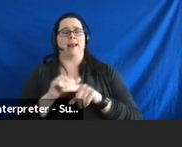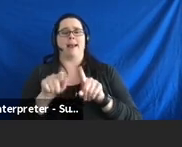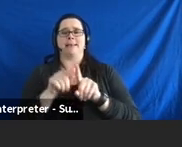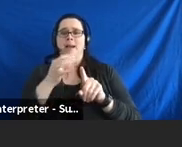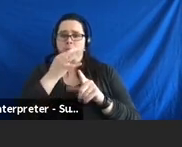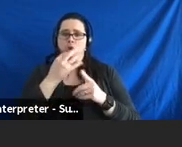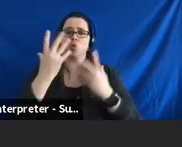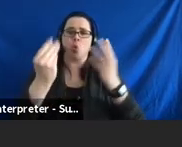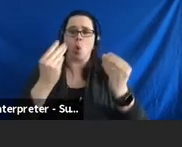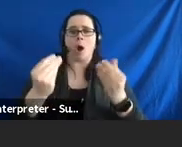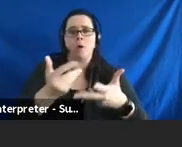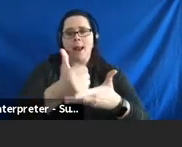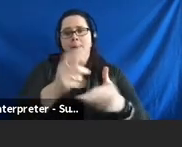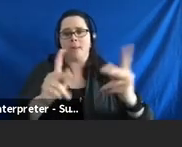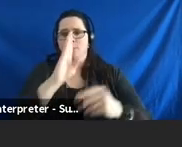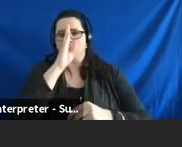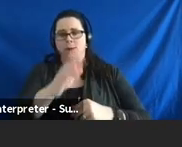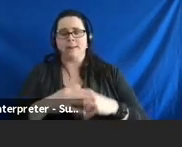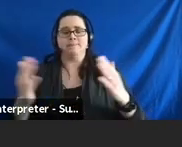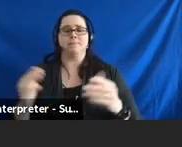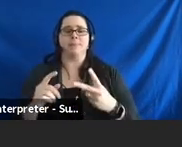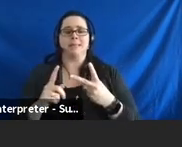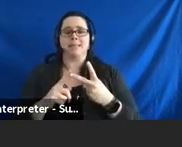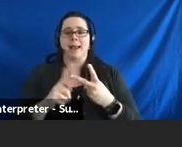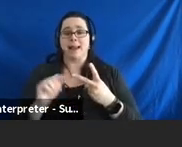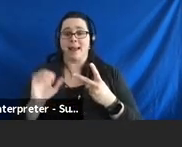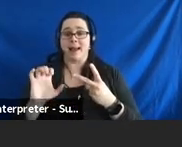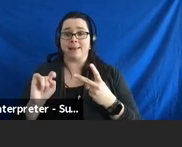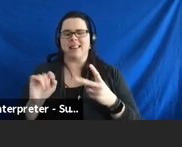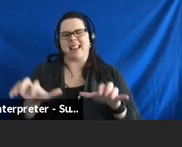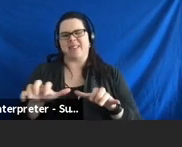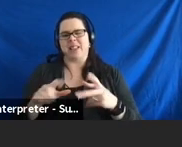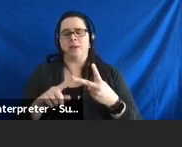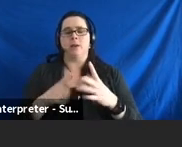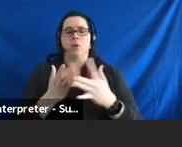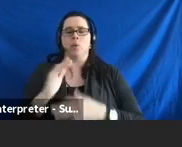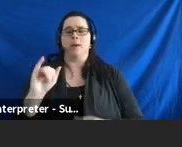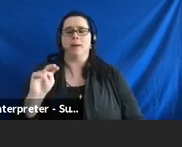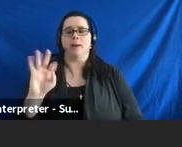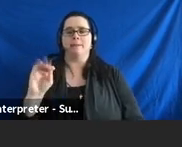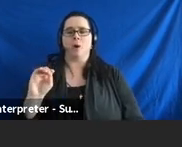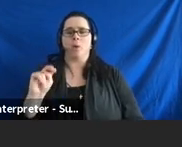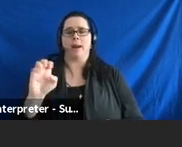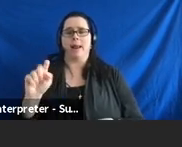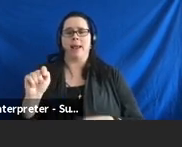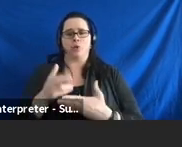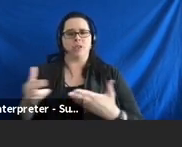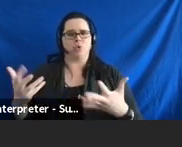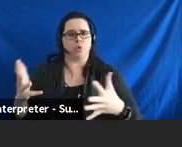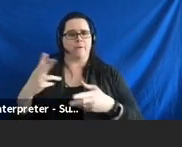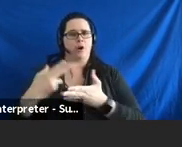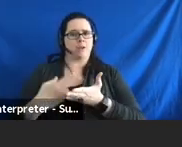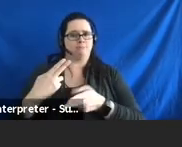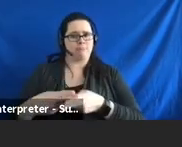to be able to go out and do that. Our second activity is, again, through our infinite resources that we've talked about quite a bit already,